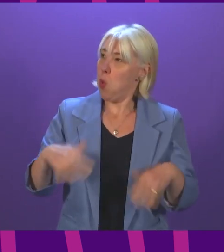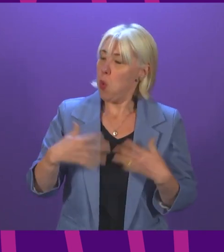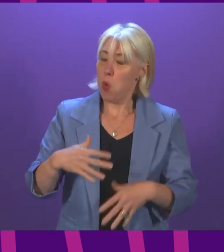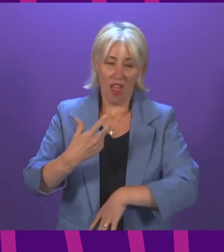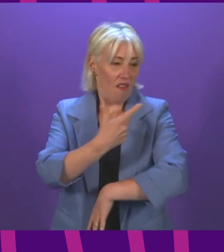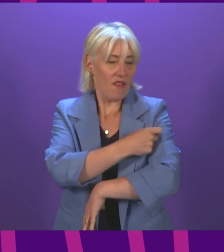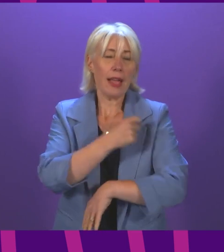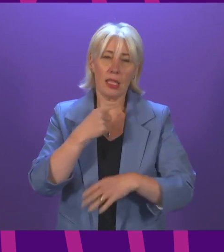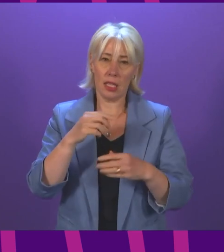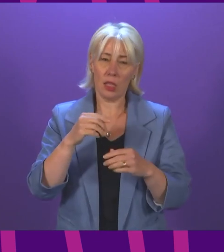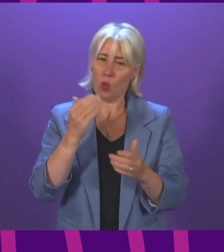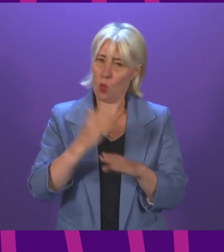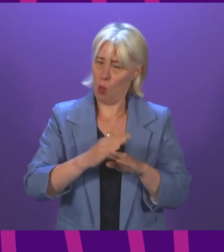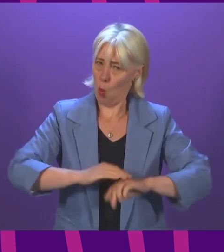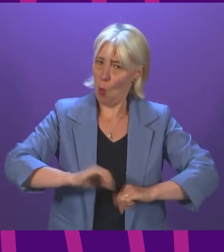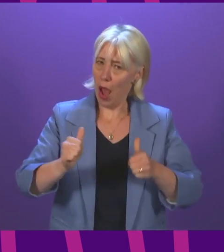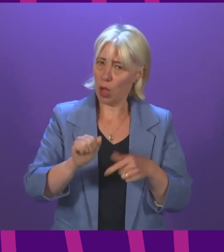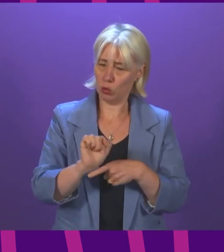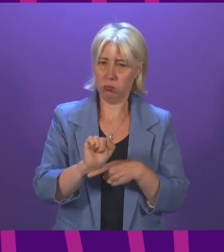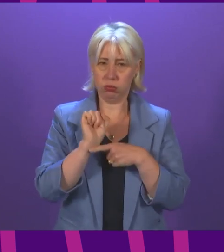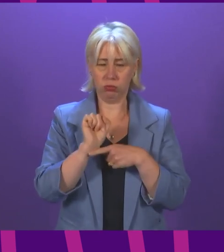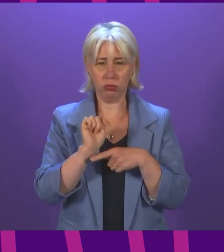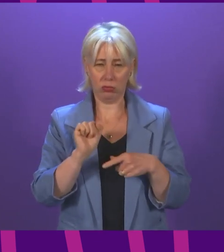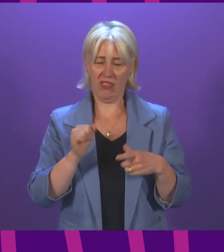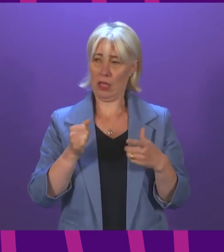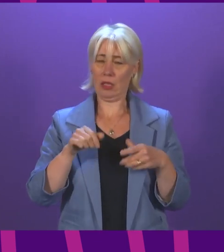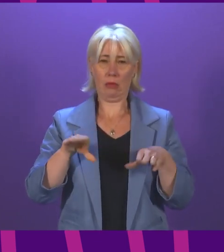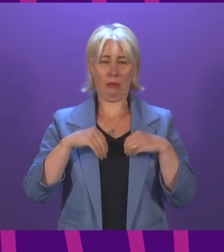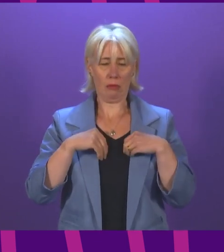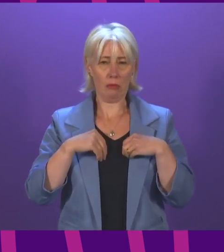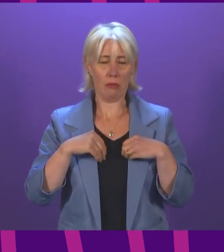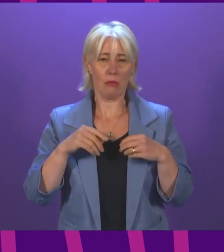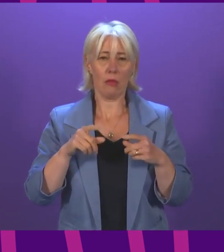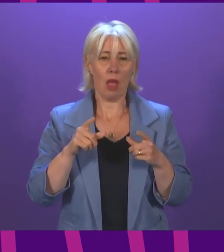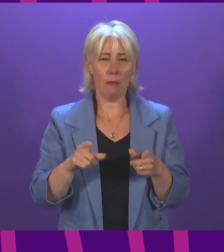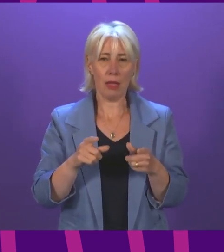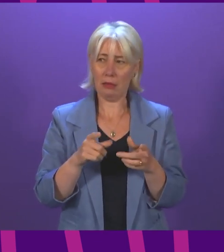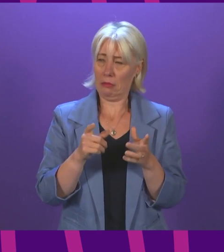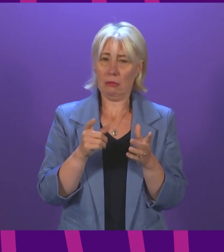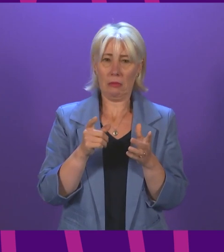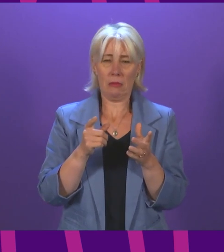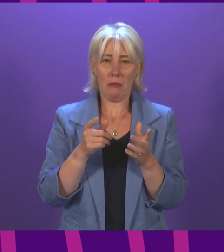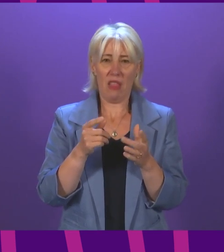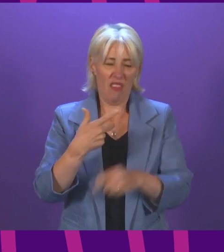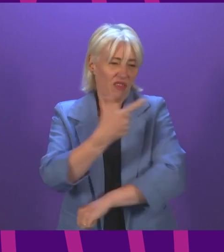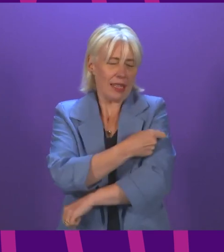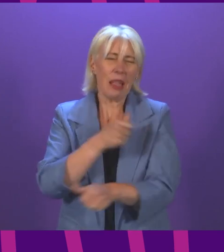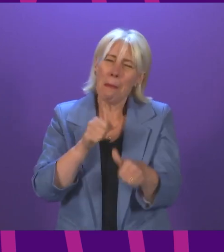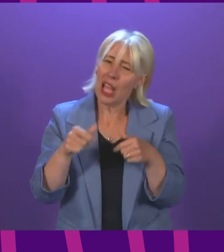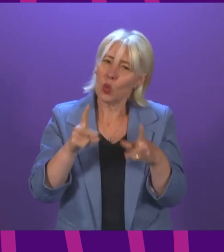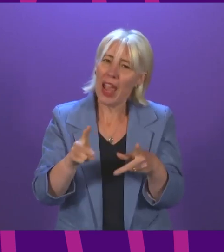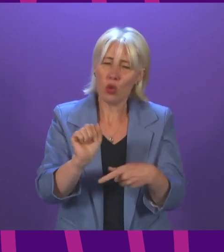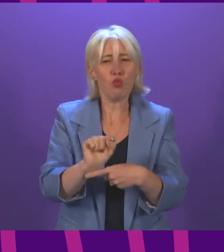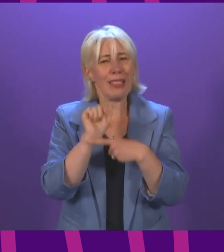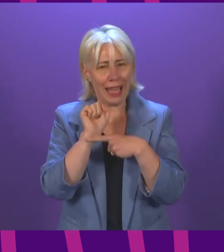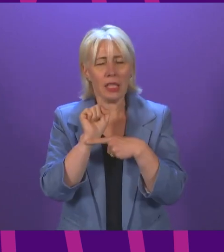effective at preventing severe disease and getting fully vaccinated remains the best way to be protected against the virus.